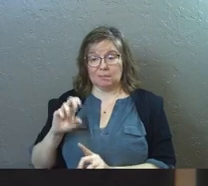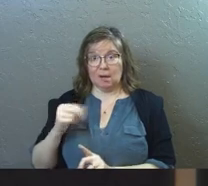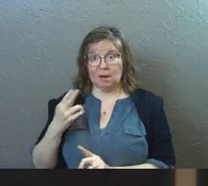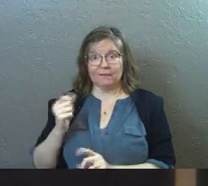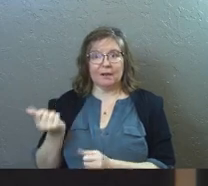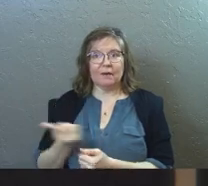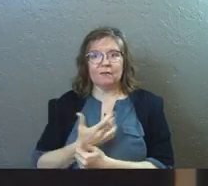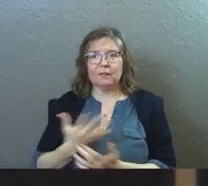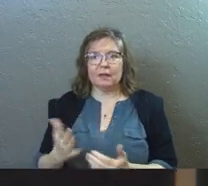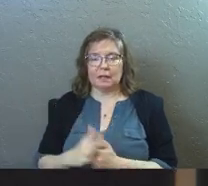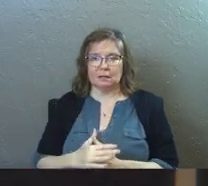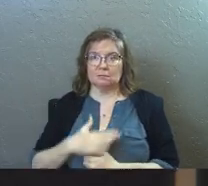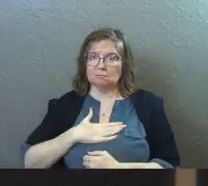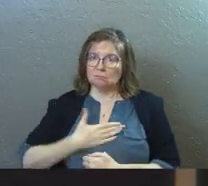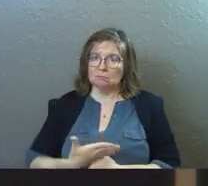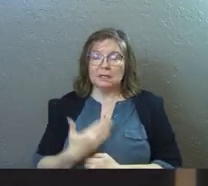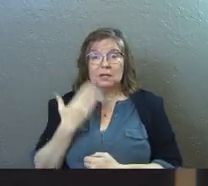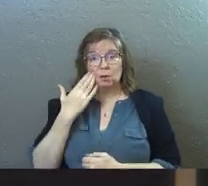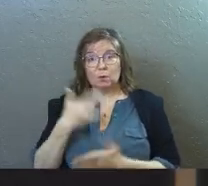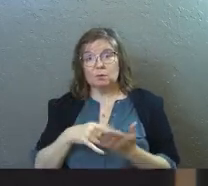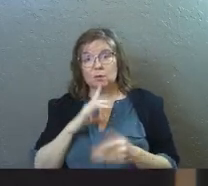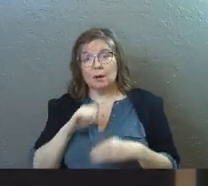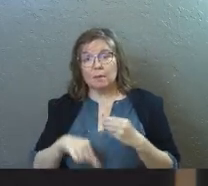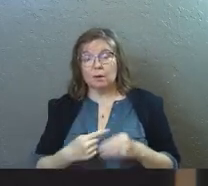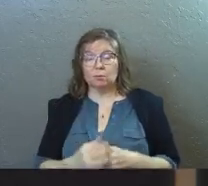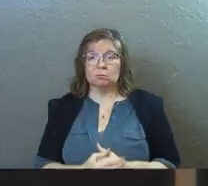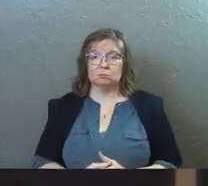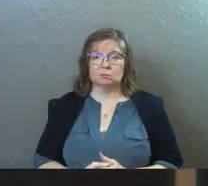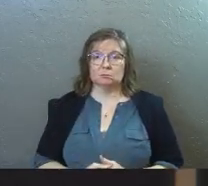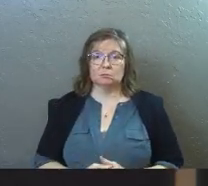Um, yeah, he knew what he was talking about.